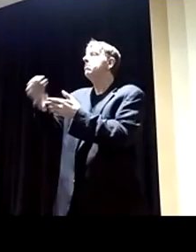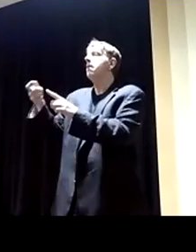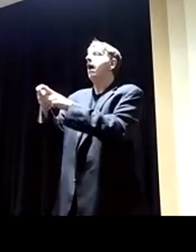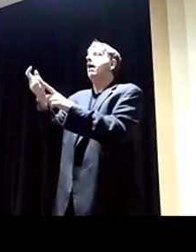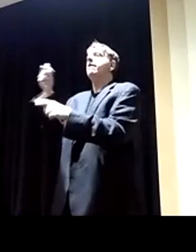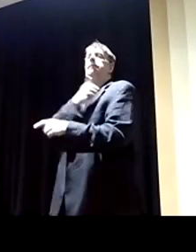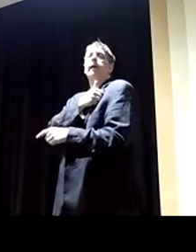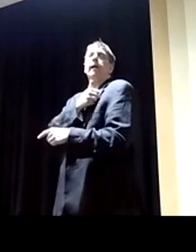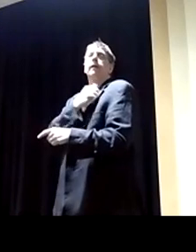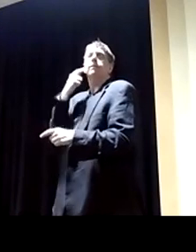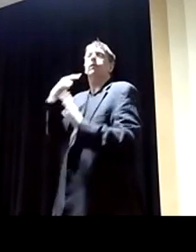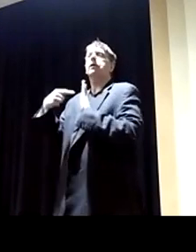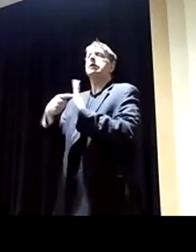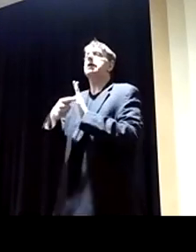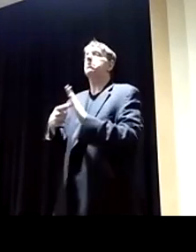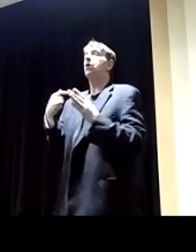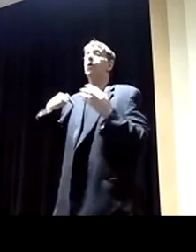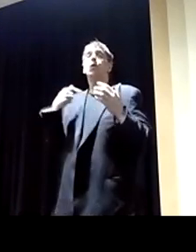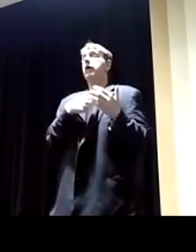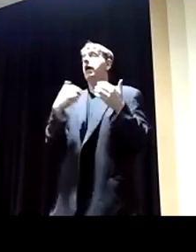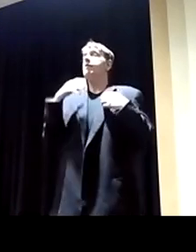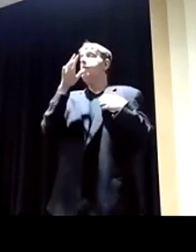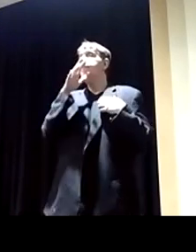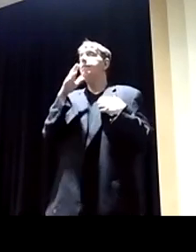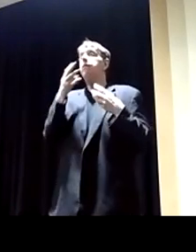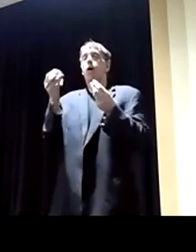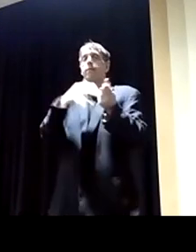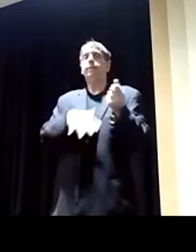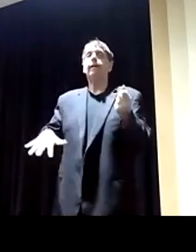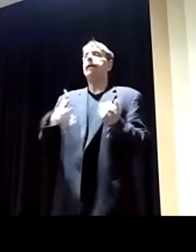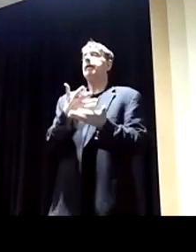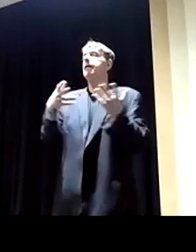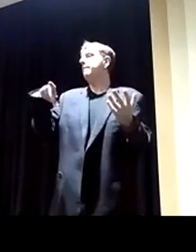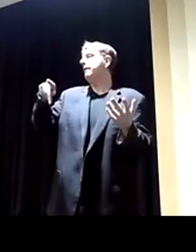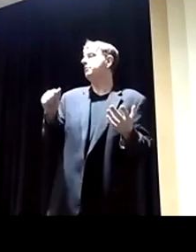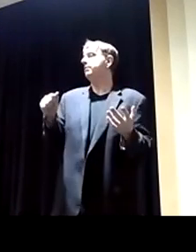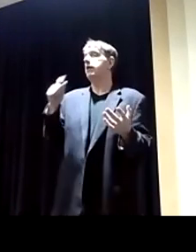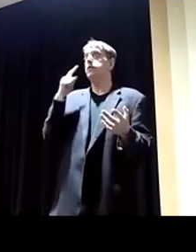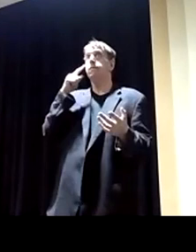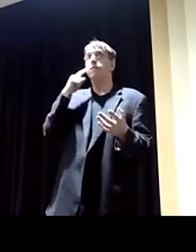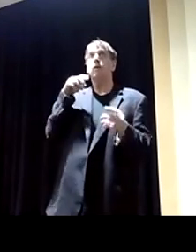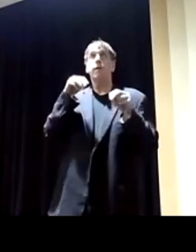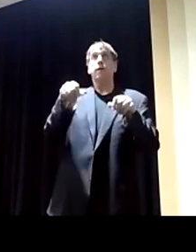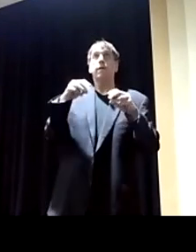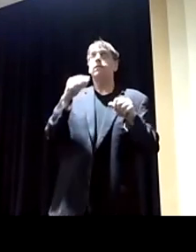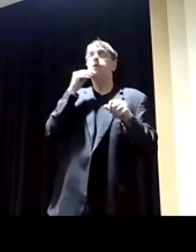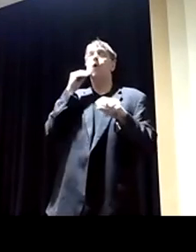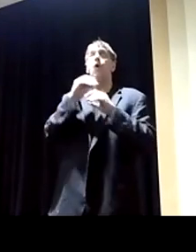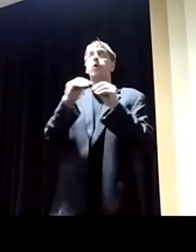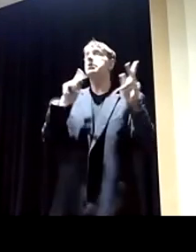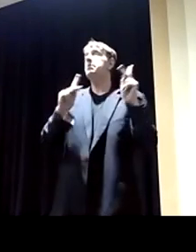So we have to do it here. We have the farmland here in Pennsylvania, not only to feed the homeless people, but we can build the